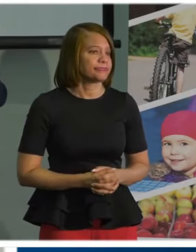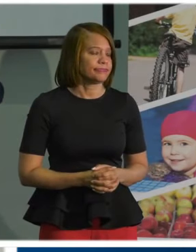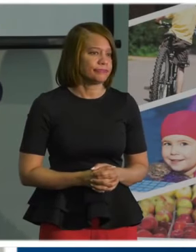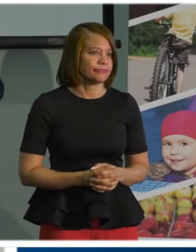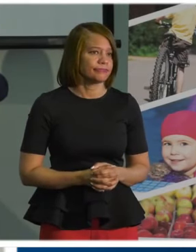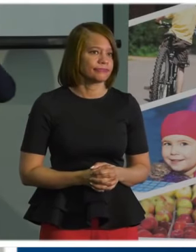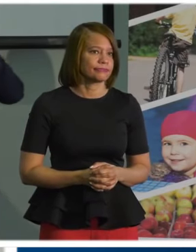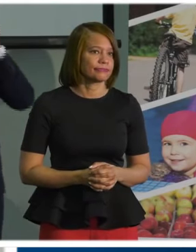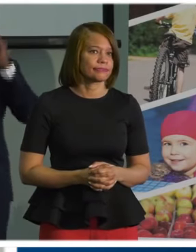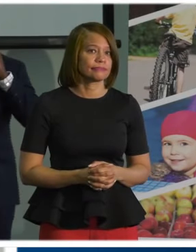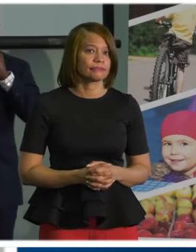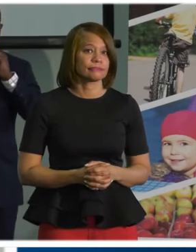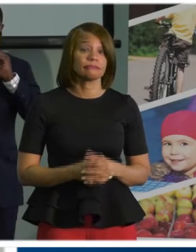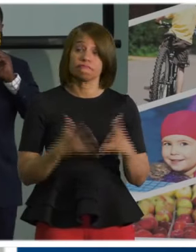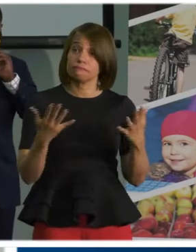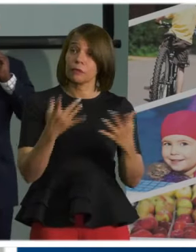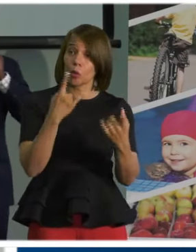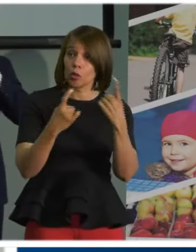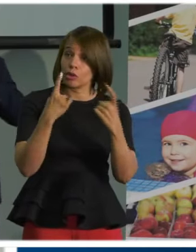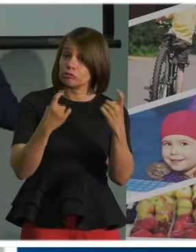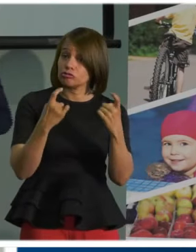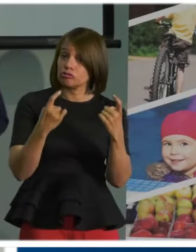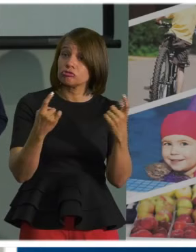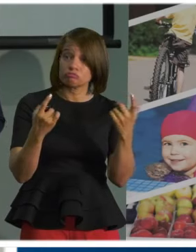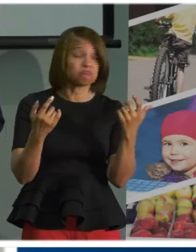We'll be happy to, uh, take any questions.